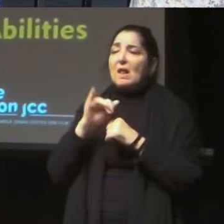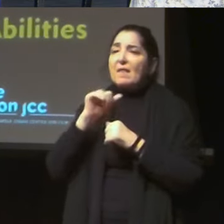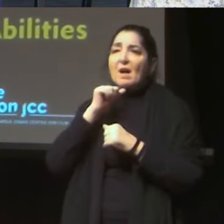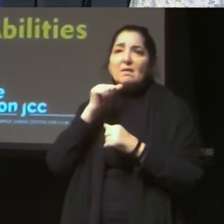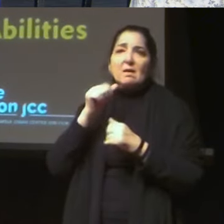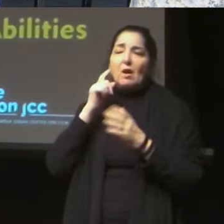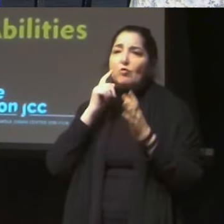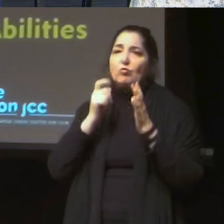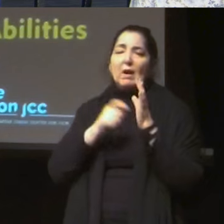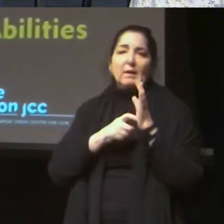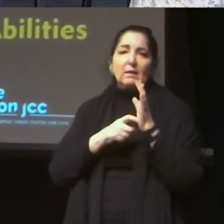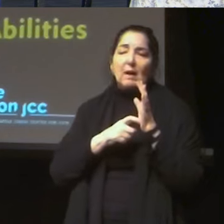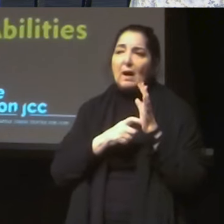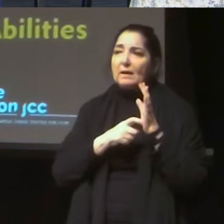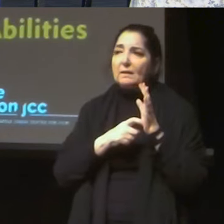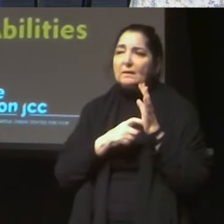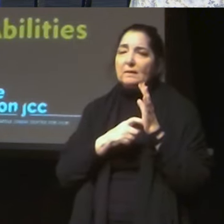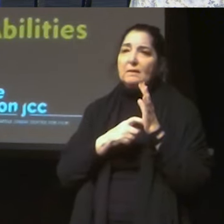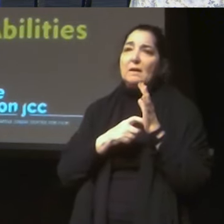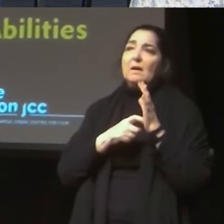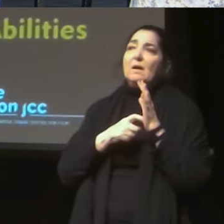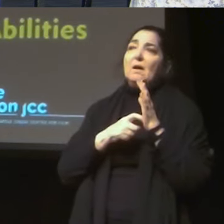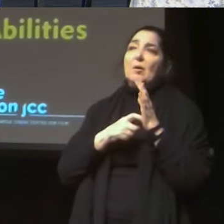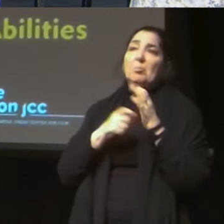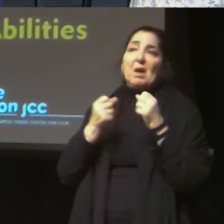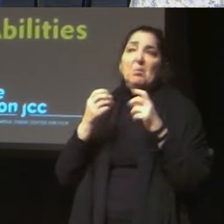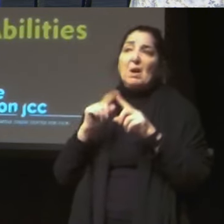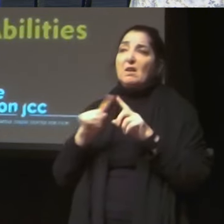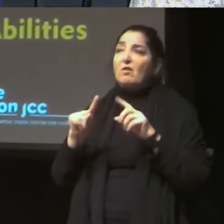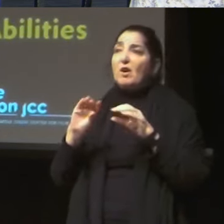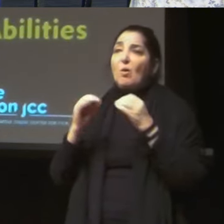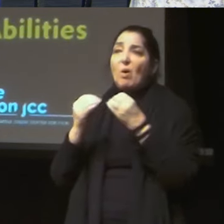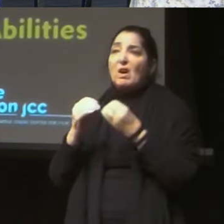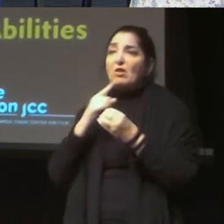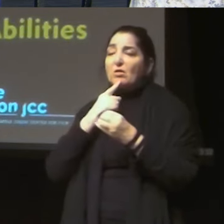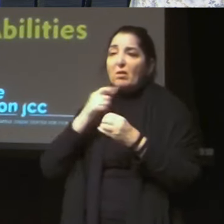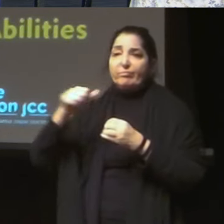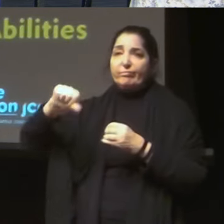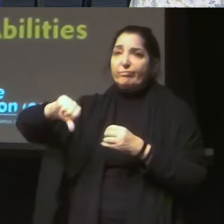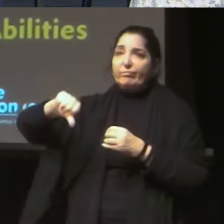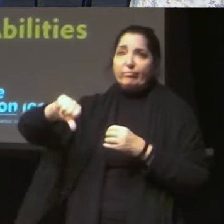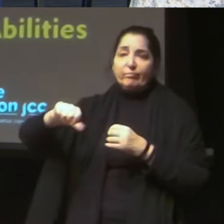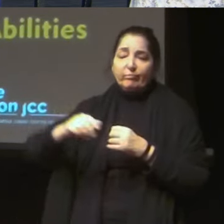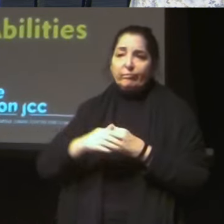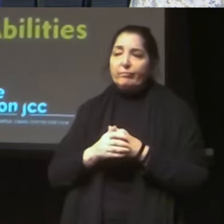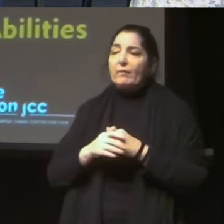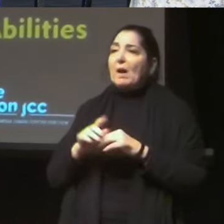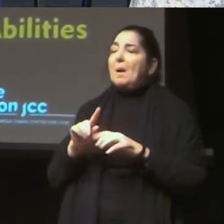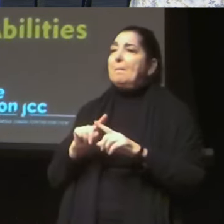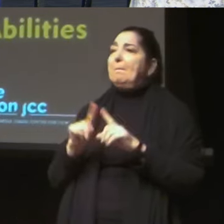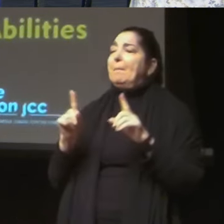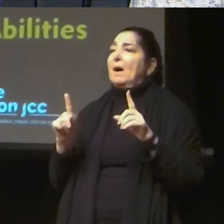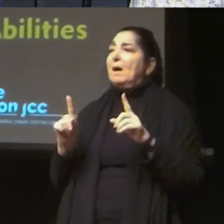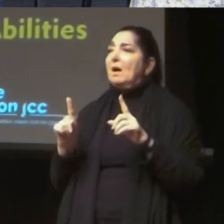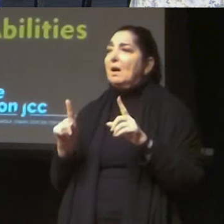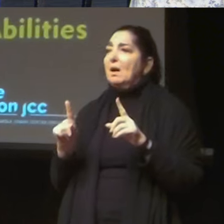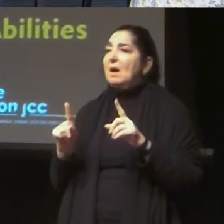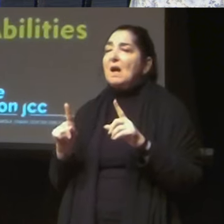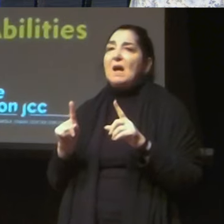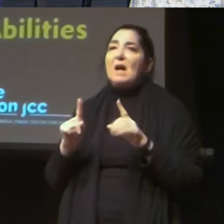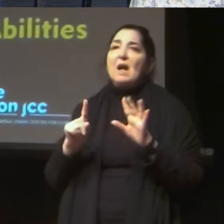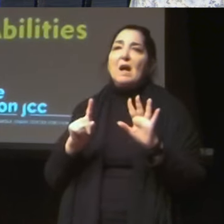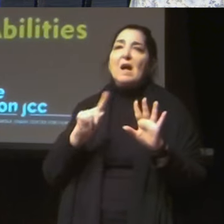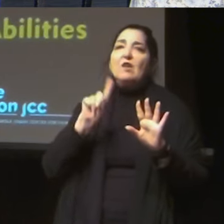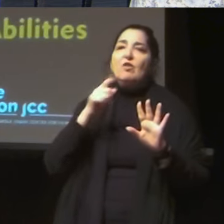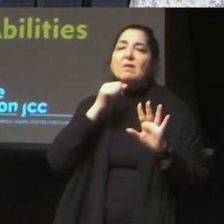points, it just didn't work for Derek, right? Um, it wasn't something that could work for Derek and, and that's okay. We, we, we